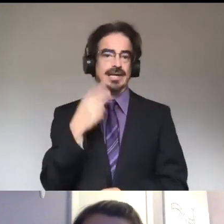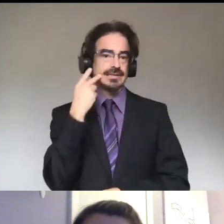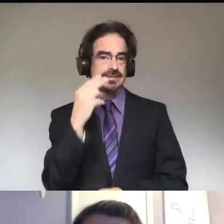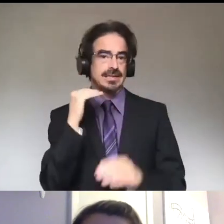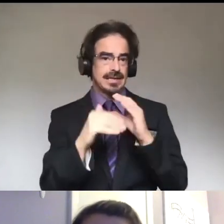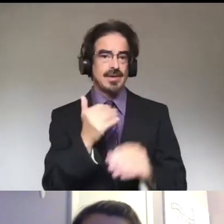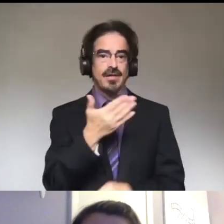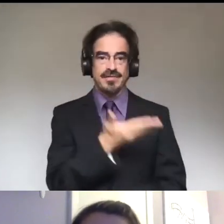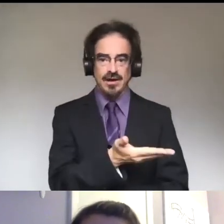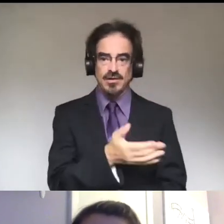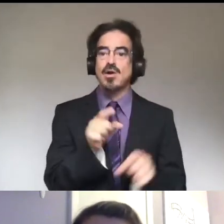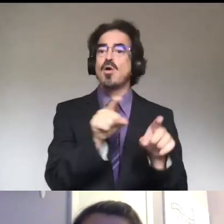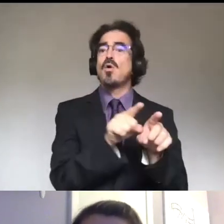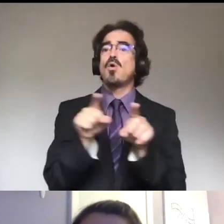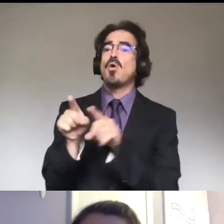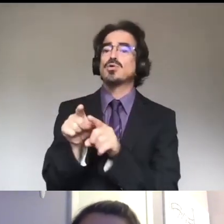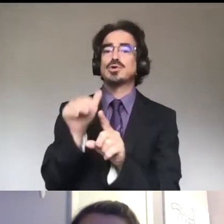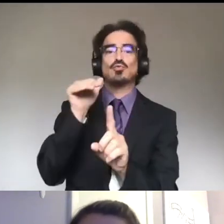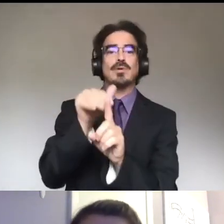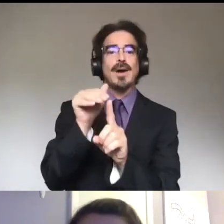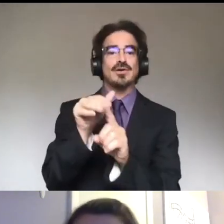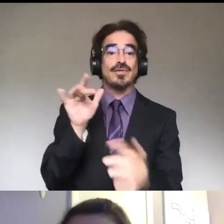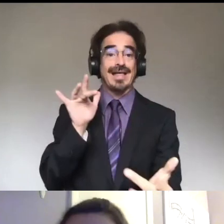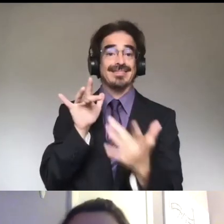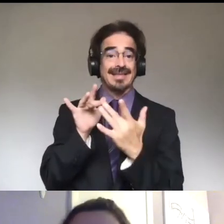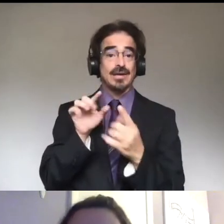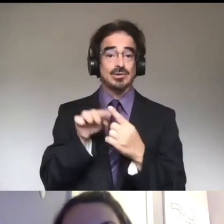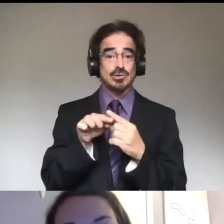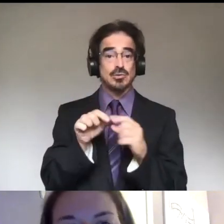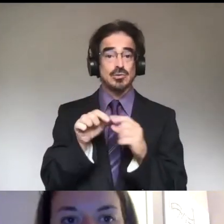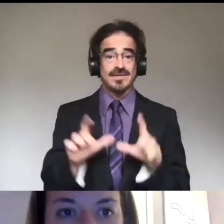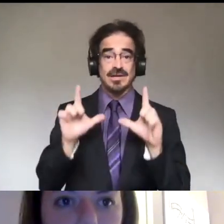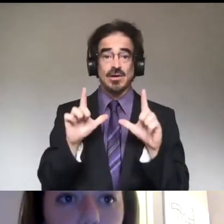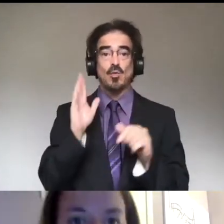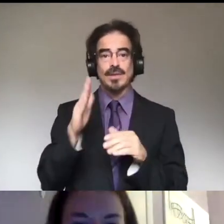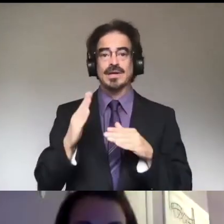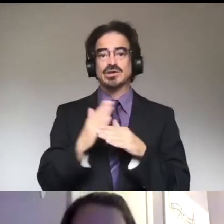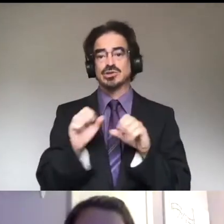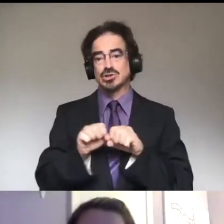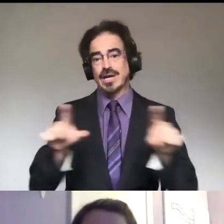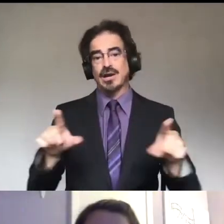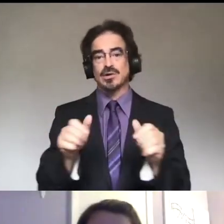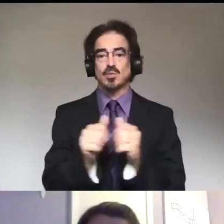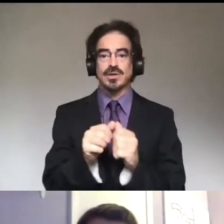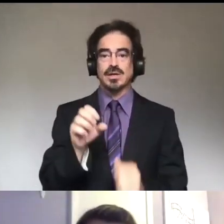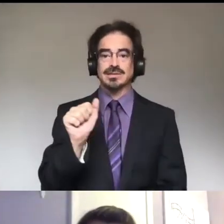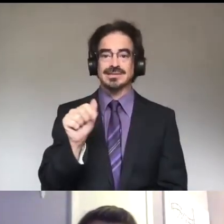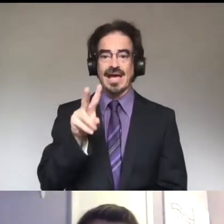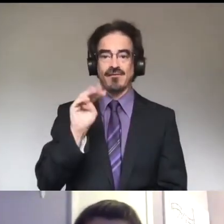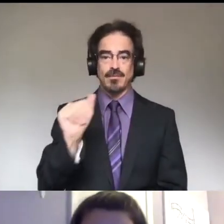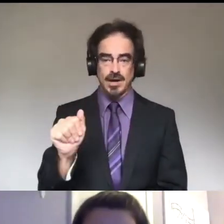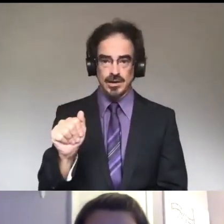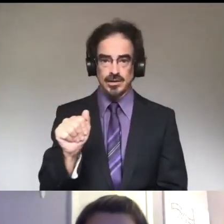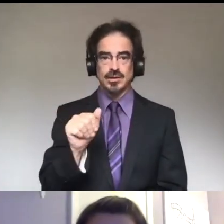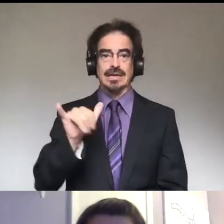Um, and then just a reminder, the link to this video will be shared on the SAVMA delegates or on the SAVMA YouTube page